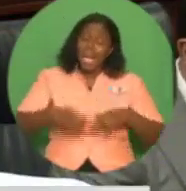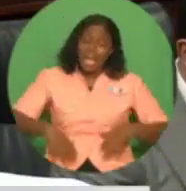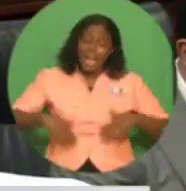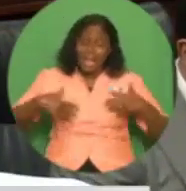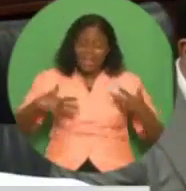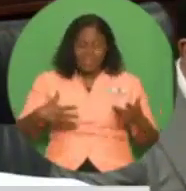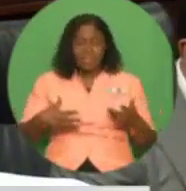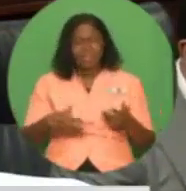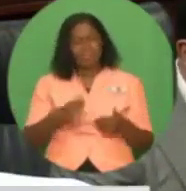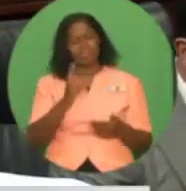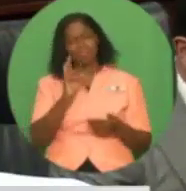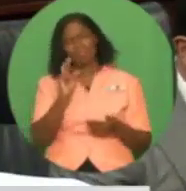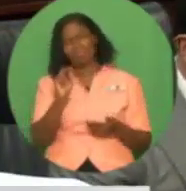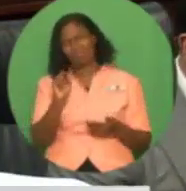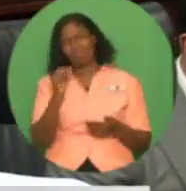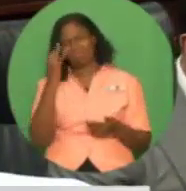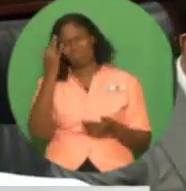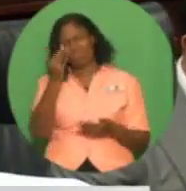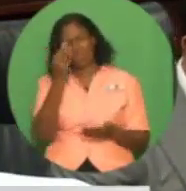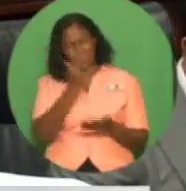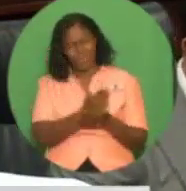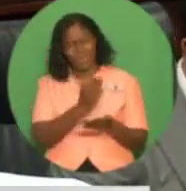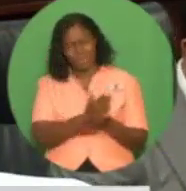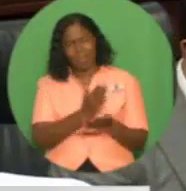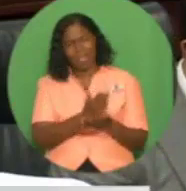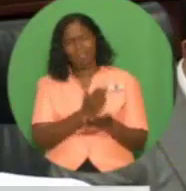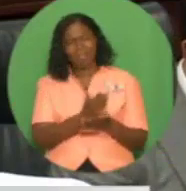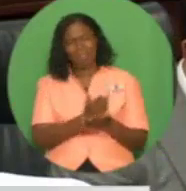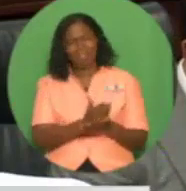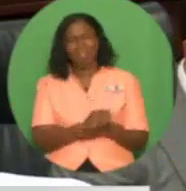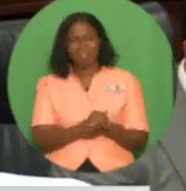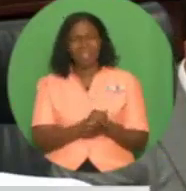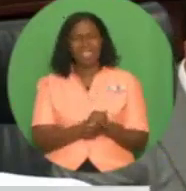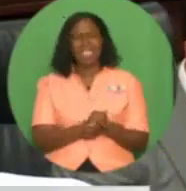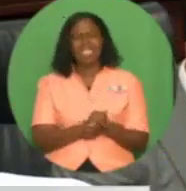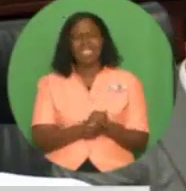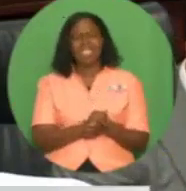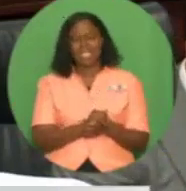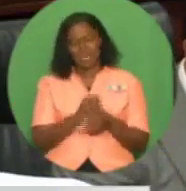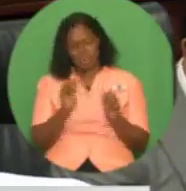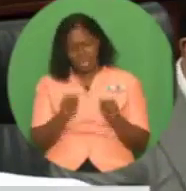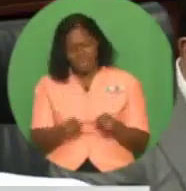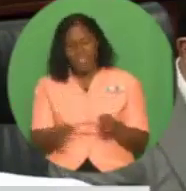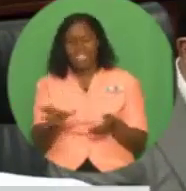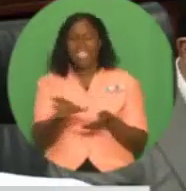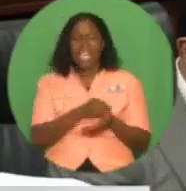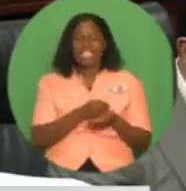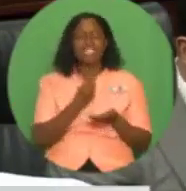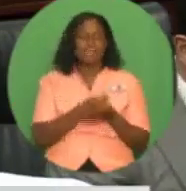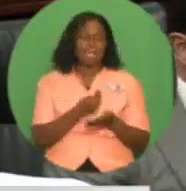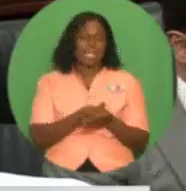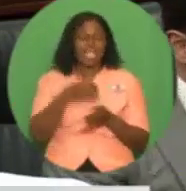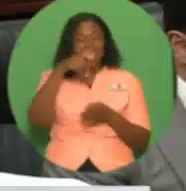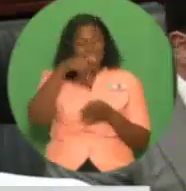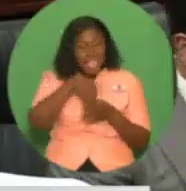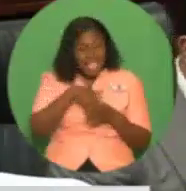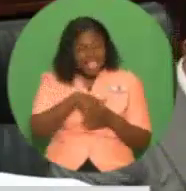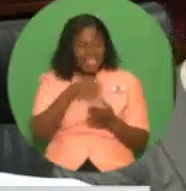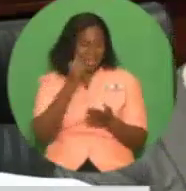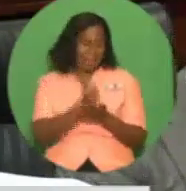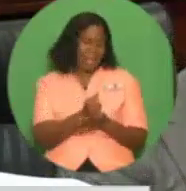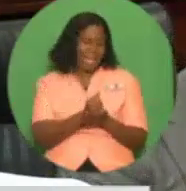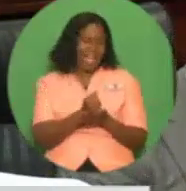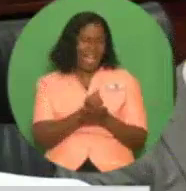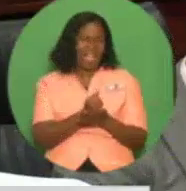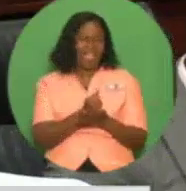for the food support program will serve to reassess current card holders. A social transformation and empowerment program will